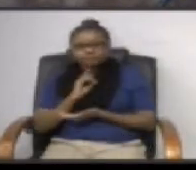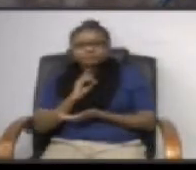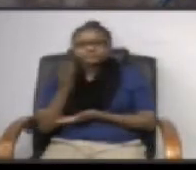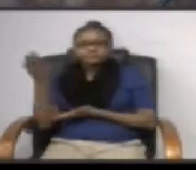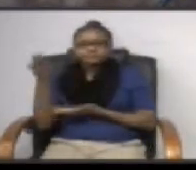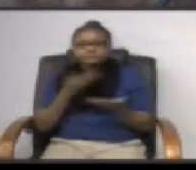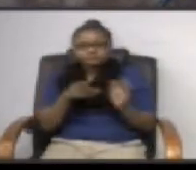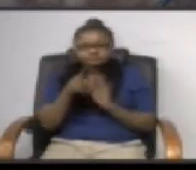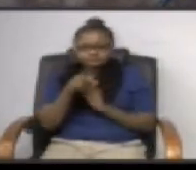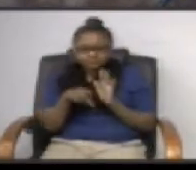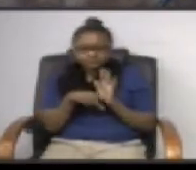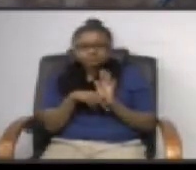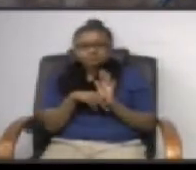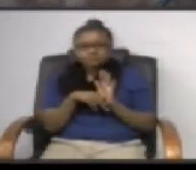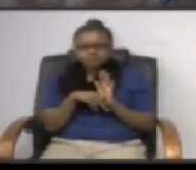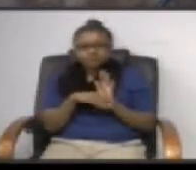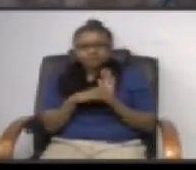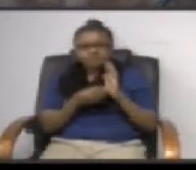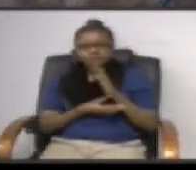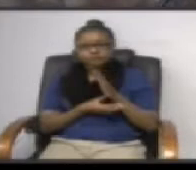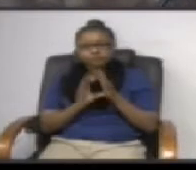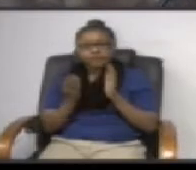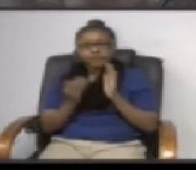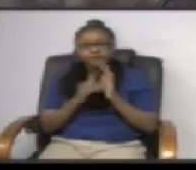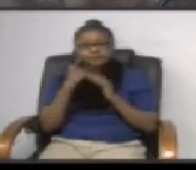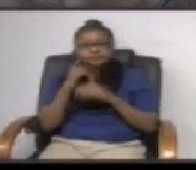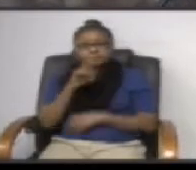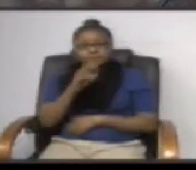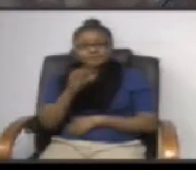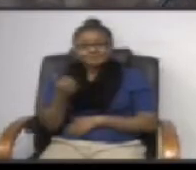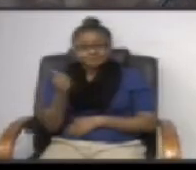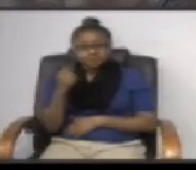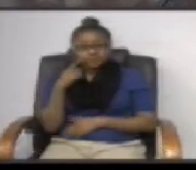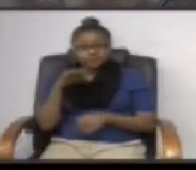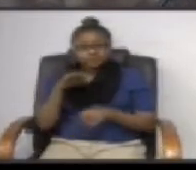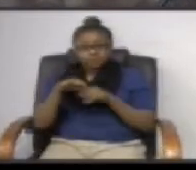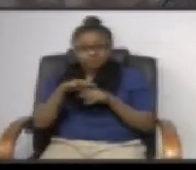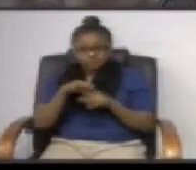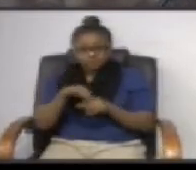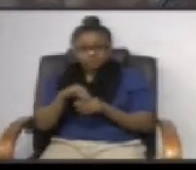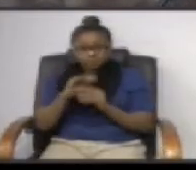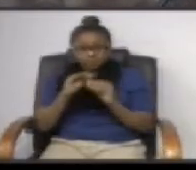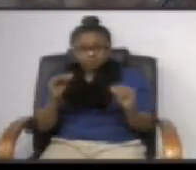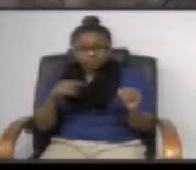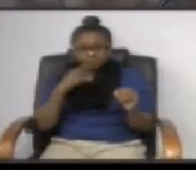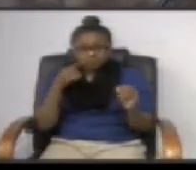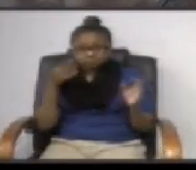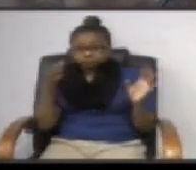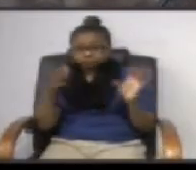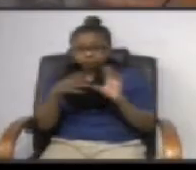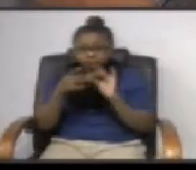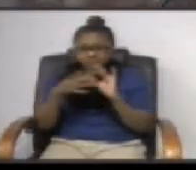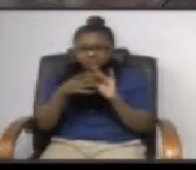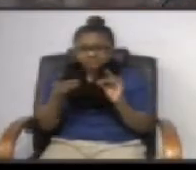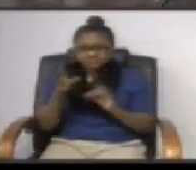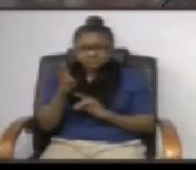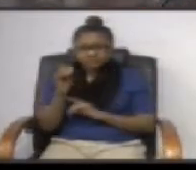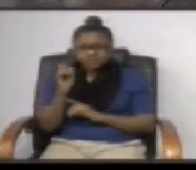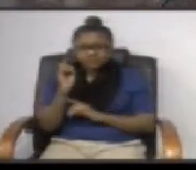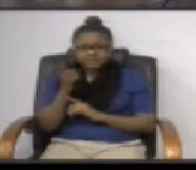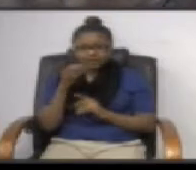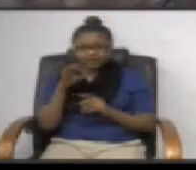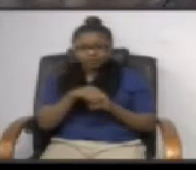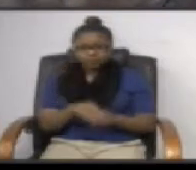the policy back to review it because in 2010 when they voted on it and there was no public comment it was a 40-second vote